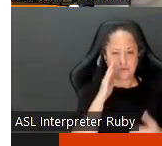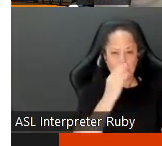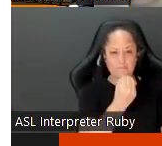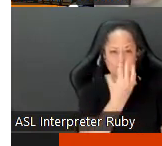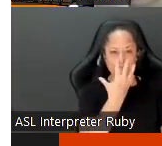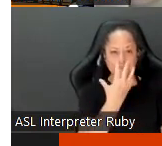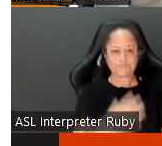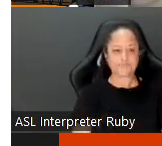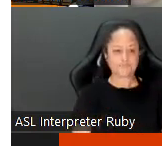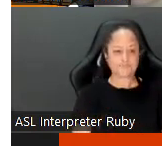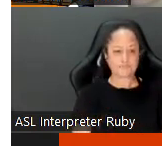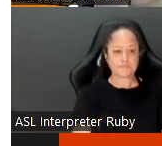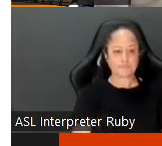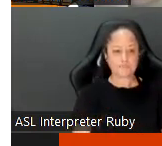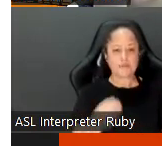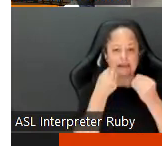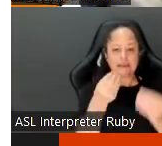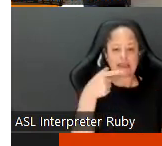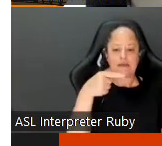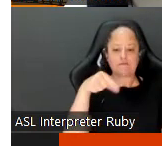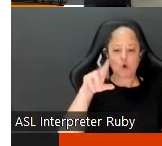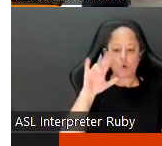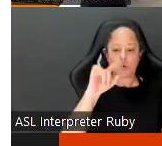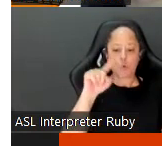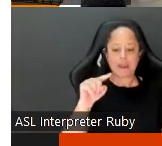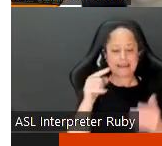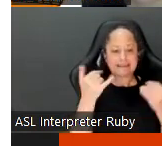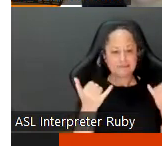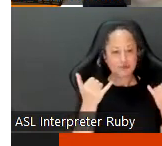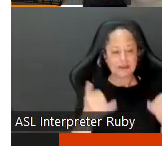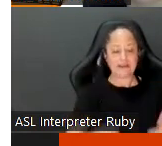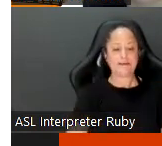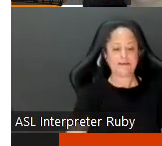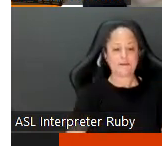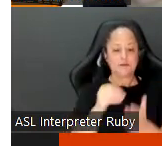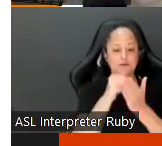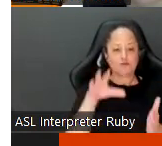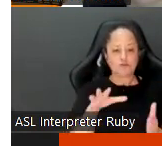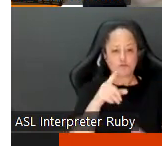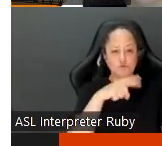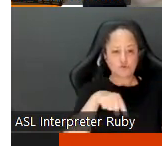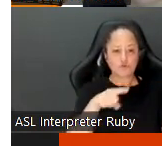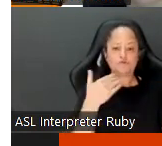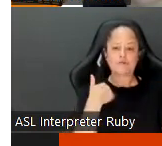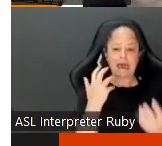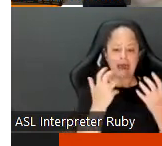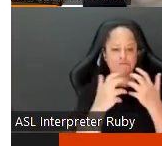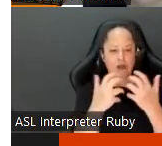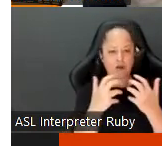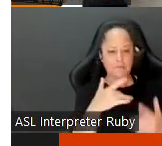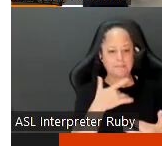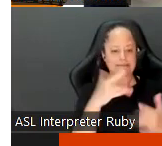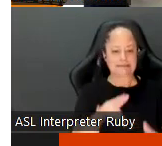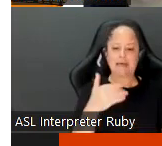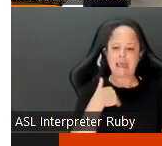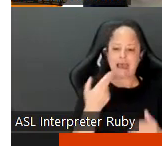i'm not i had i gave a quiz today and um you know students are who have accommodations typically have extra